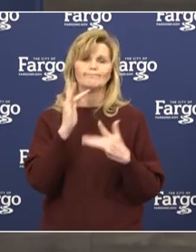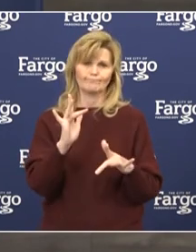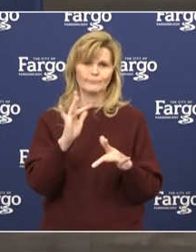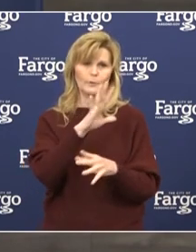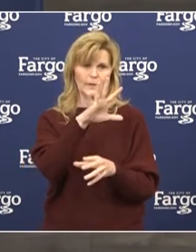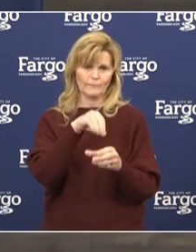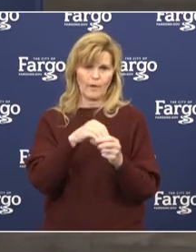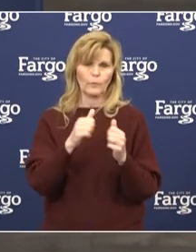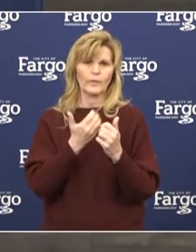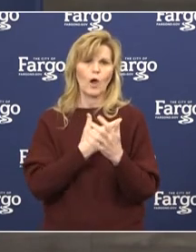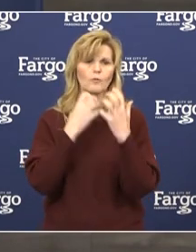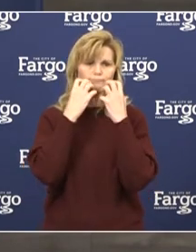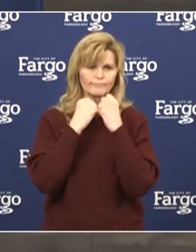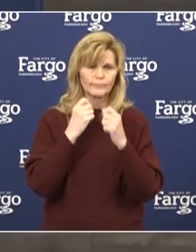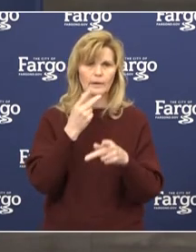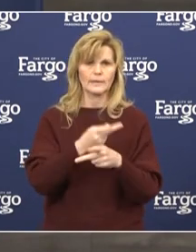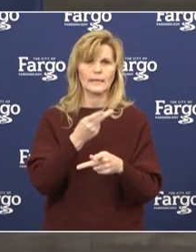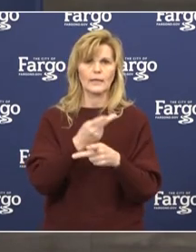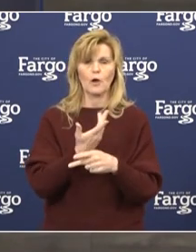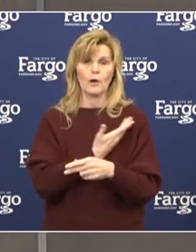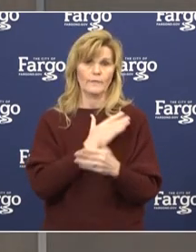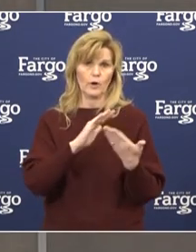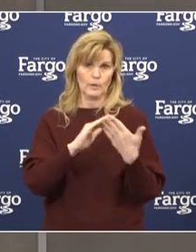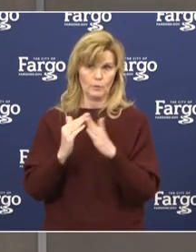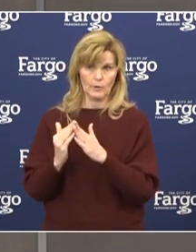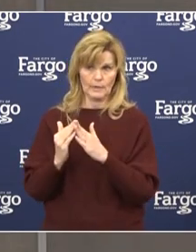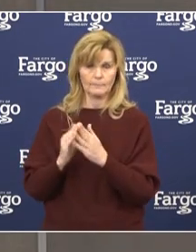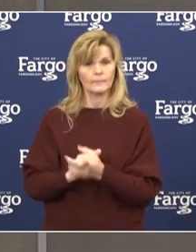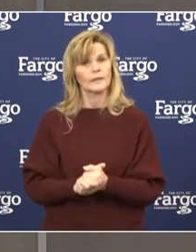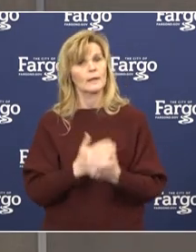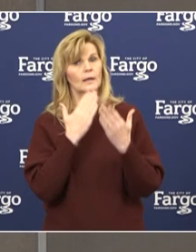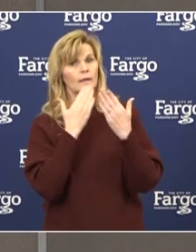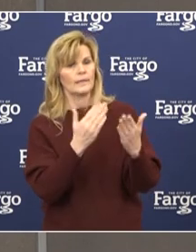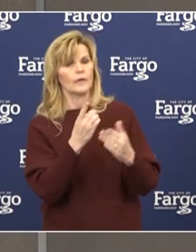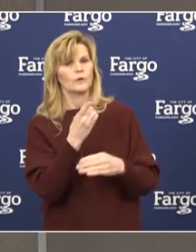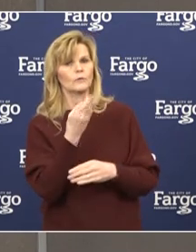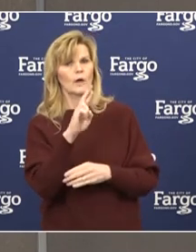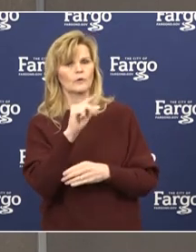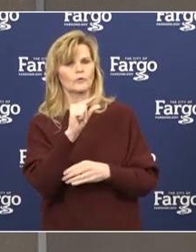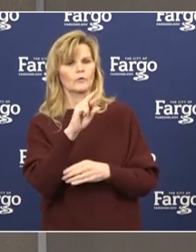this caring for our community. Thank you very much, Dr. Griffin.